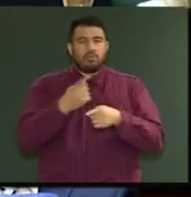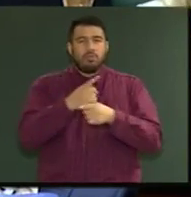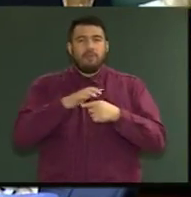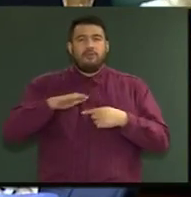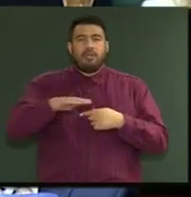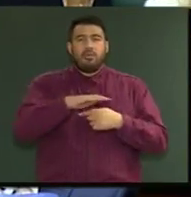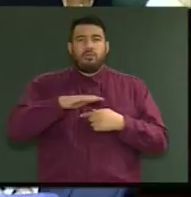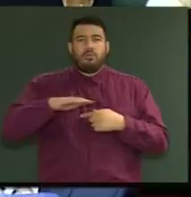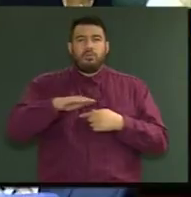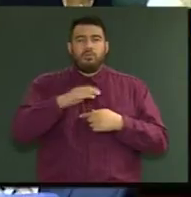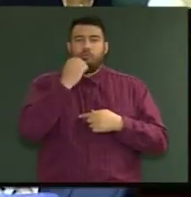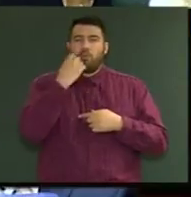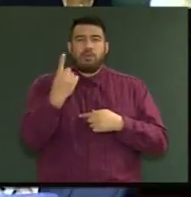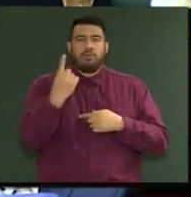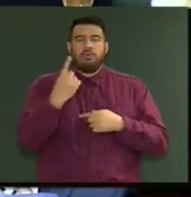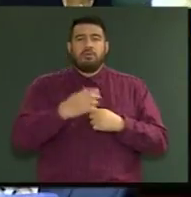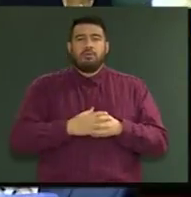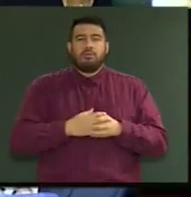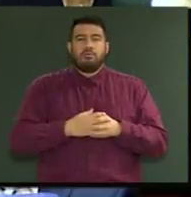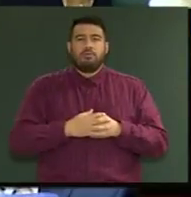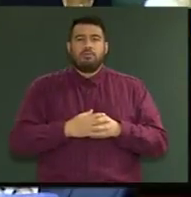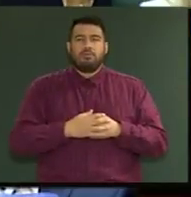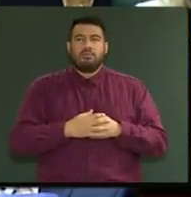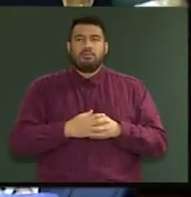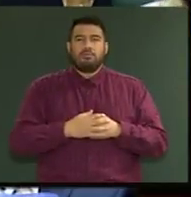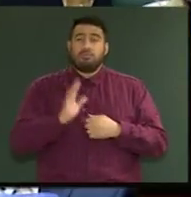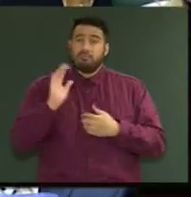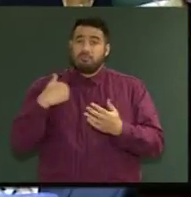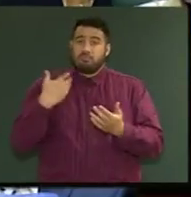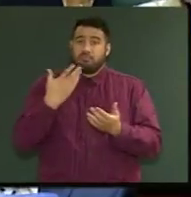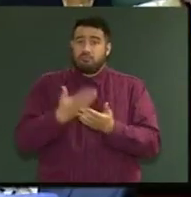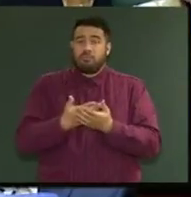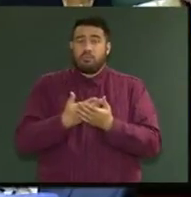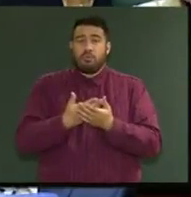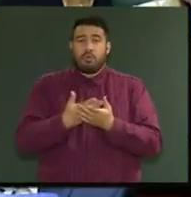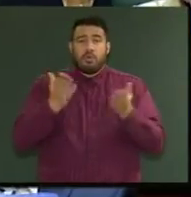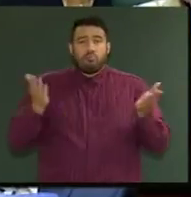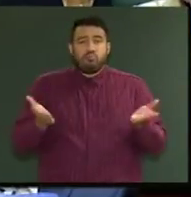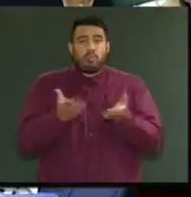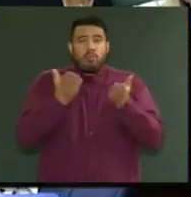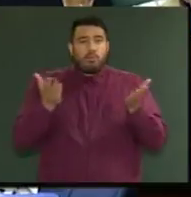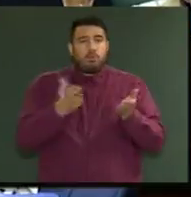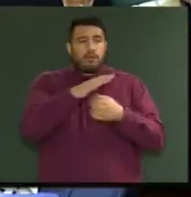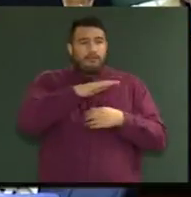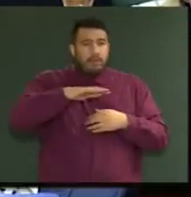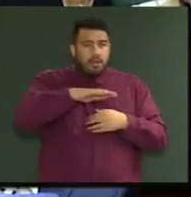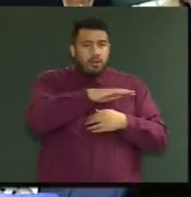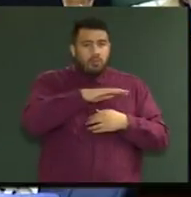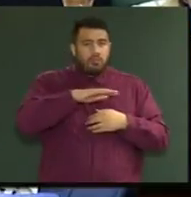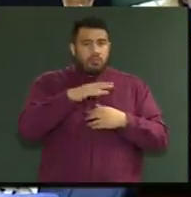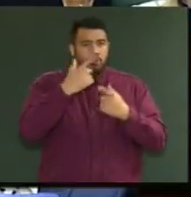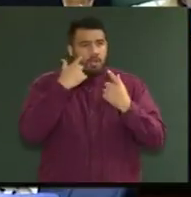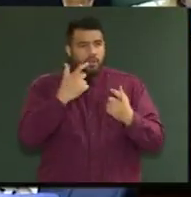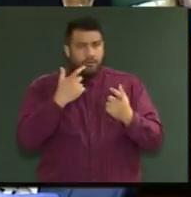above all. Mr Speaker, we've promoted whānau, we've been looking after whānau from day one,